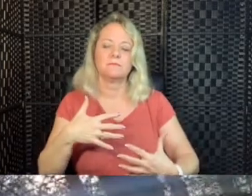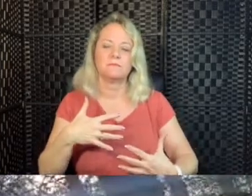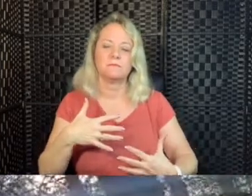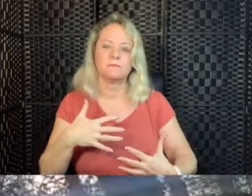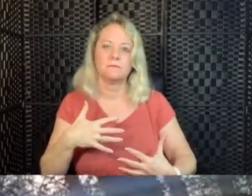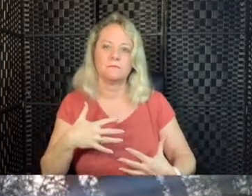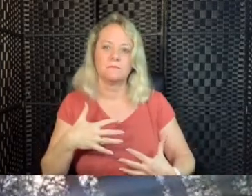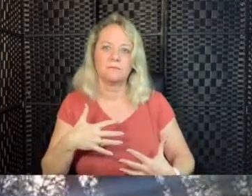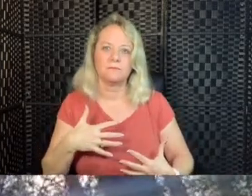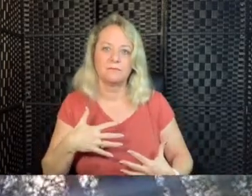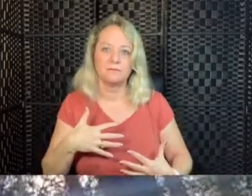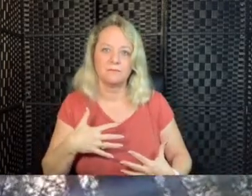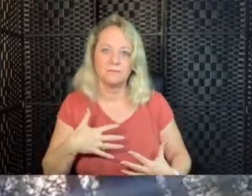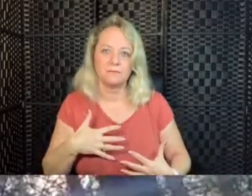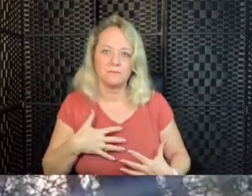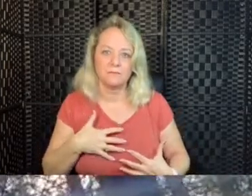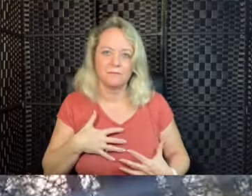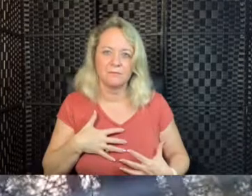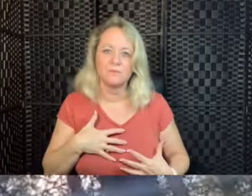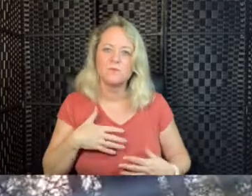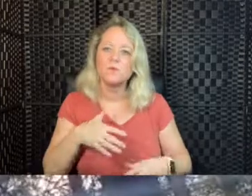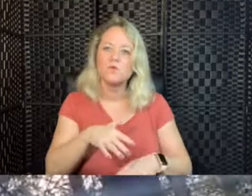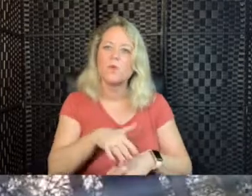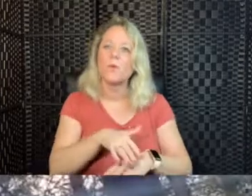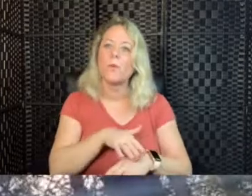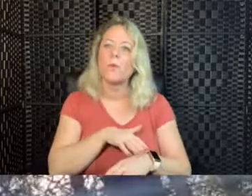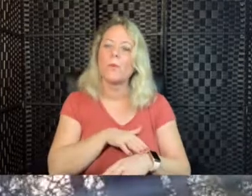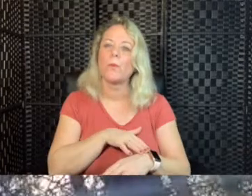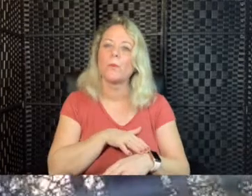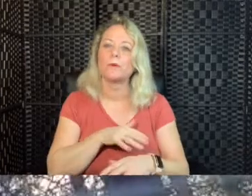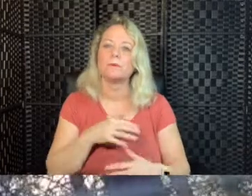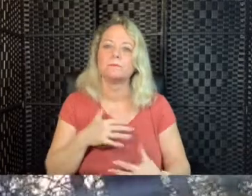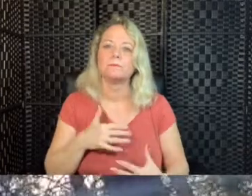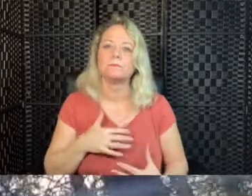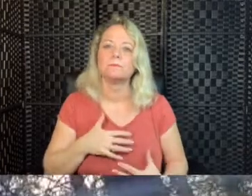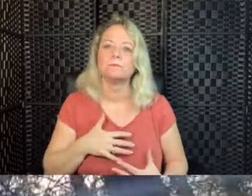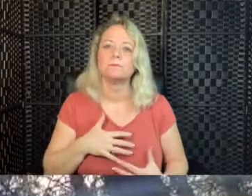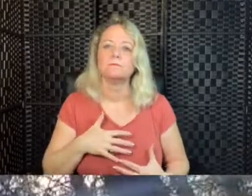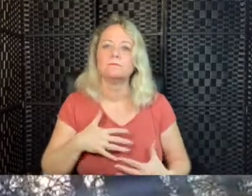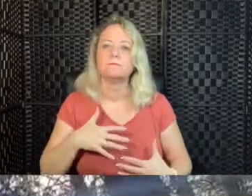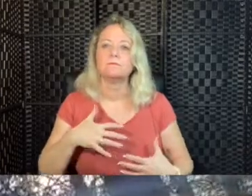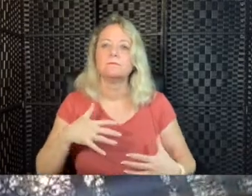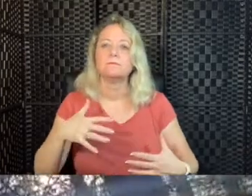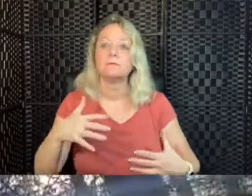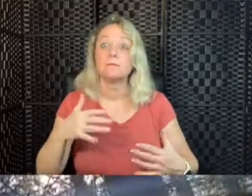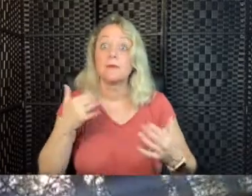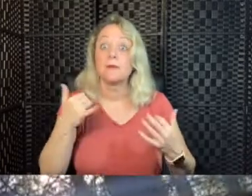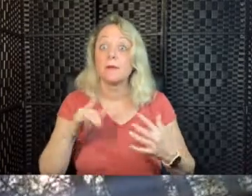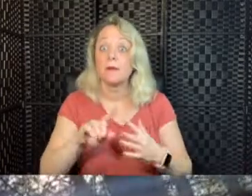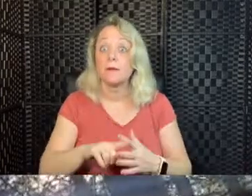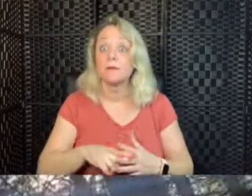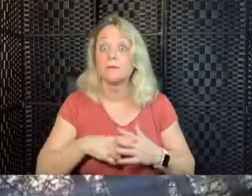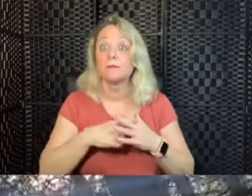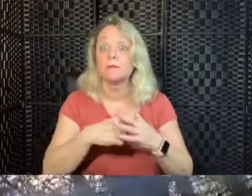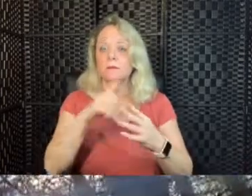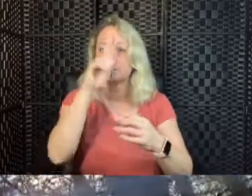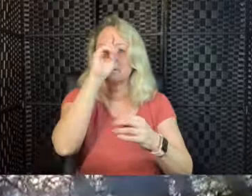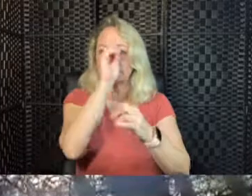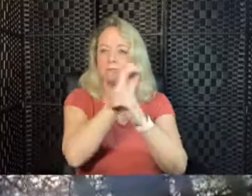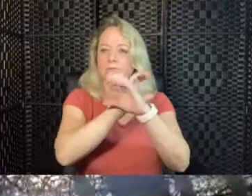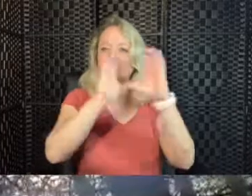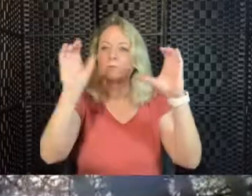Breath out, out. out, slowly out. We'll begin to use our